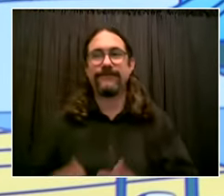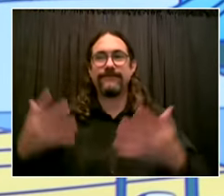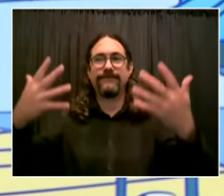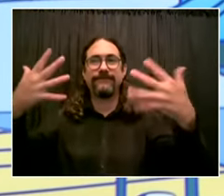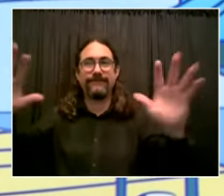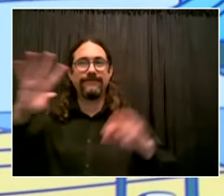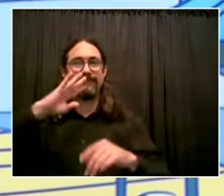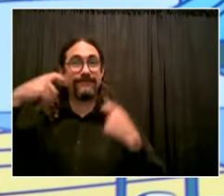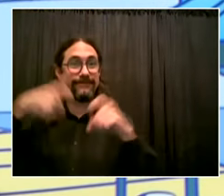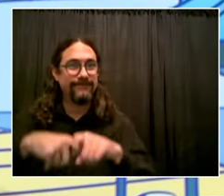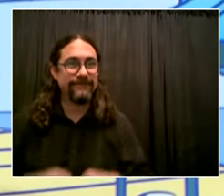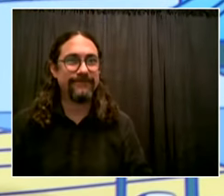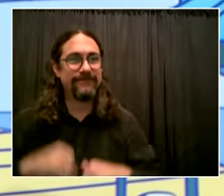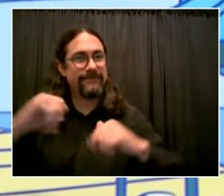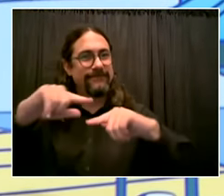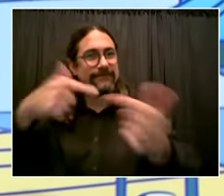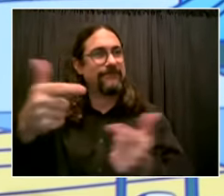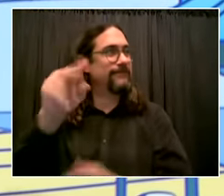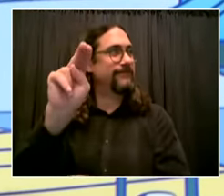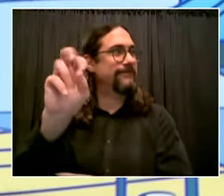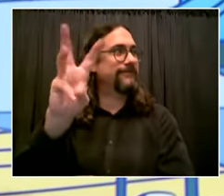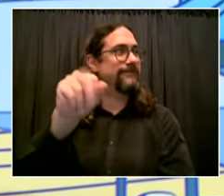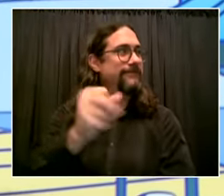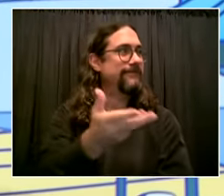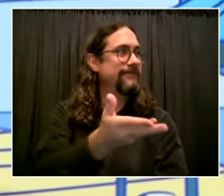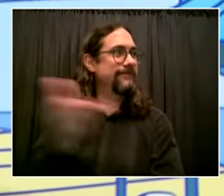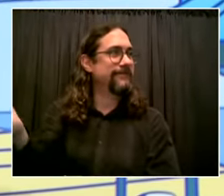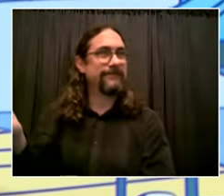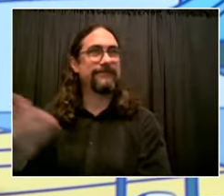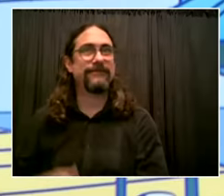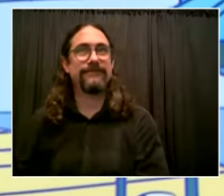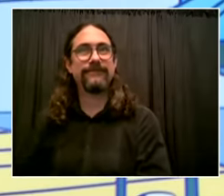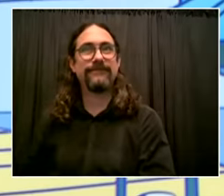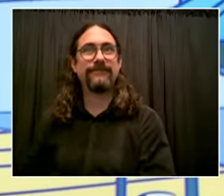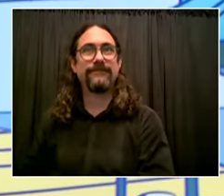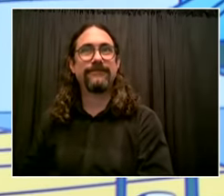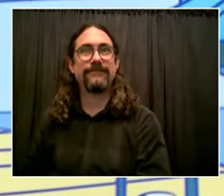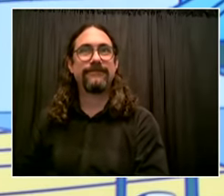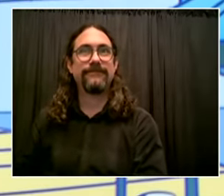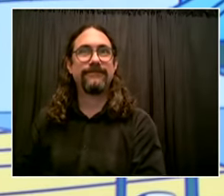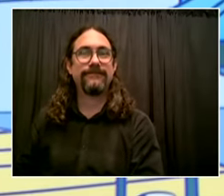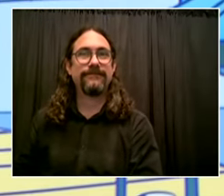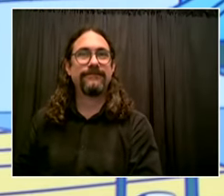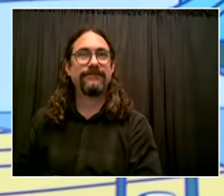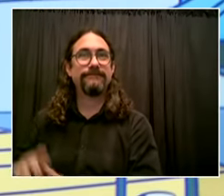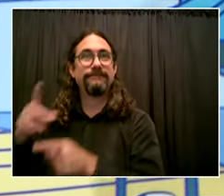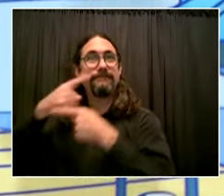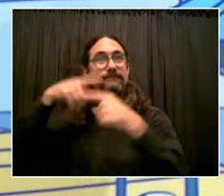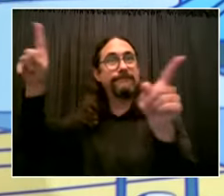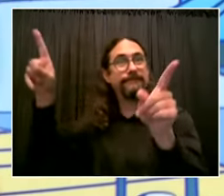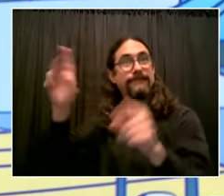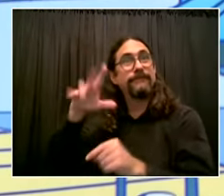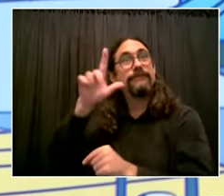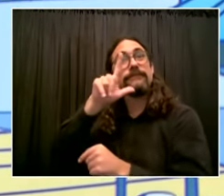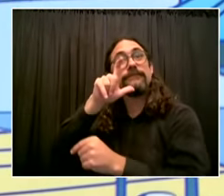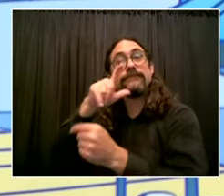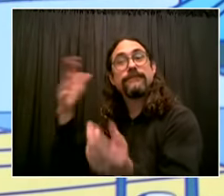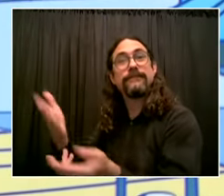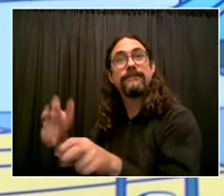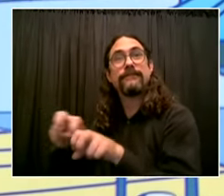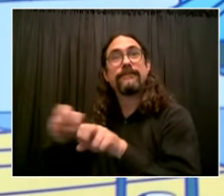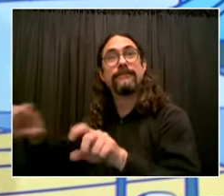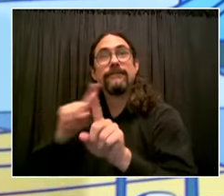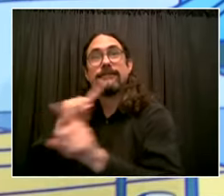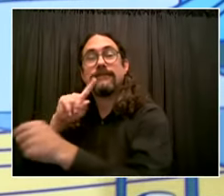of each journalist we'll now begin our q a as a reminder we're joined today by dr mitch katz by dr jay choksi